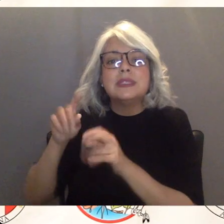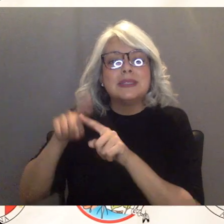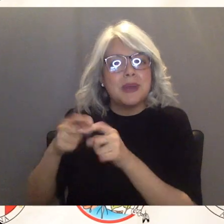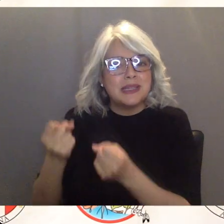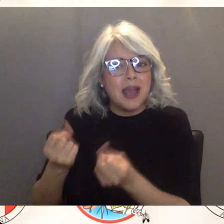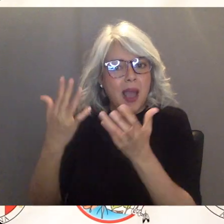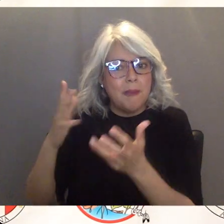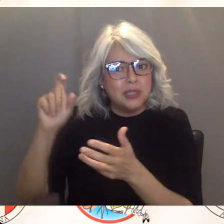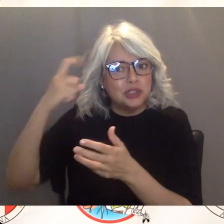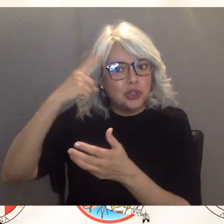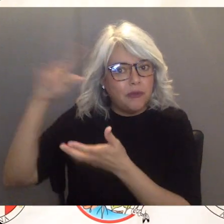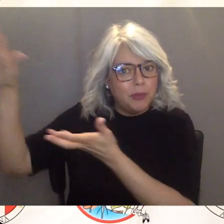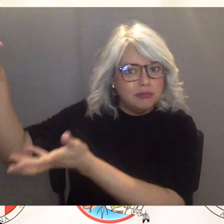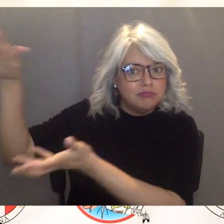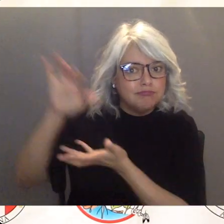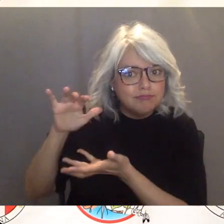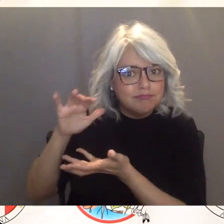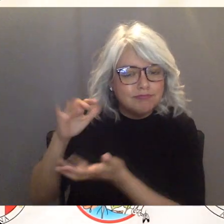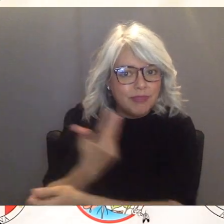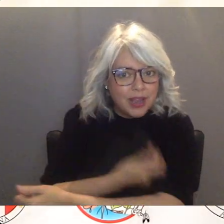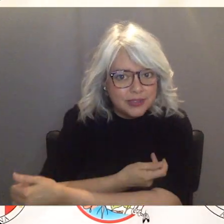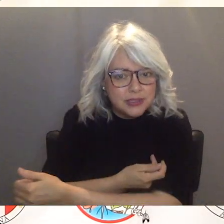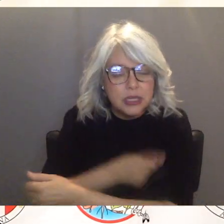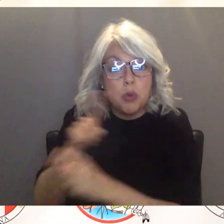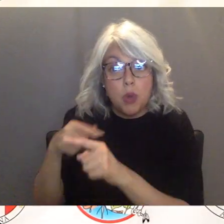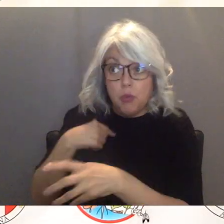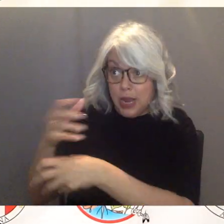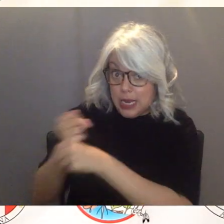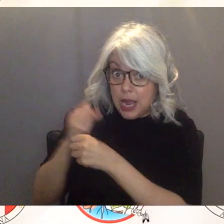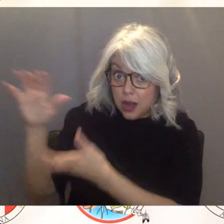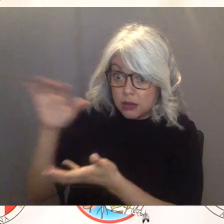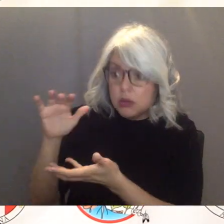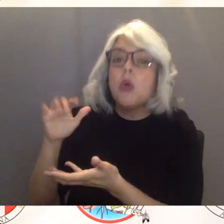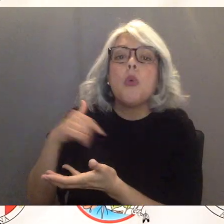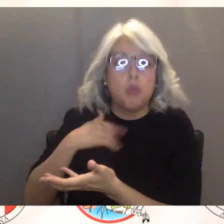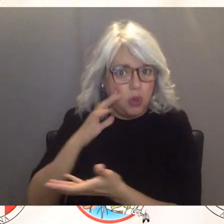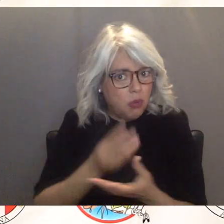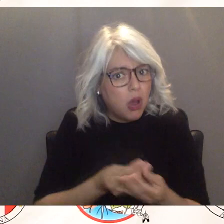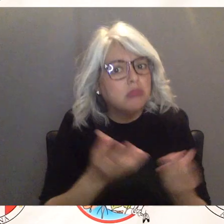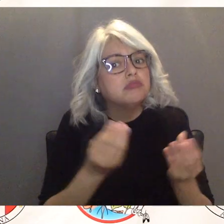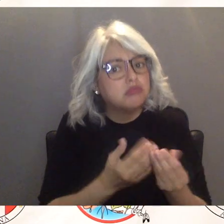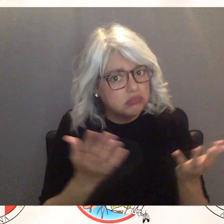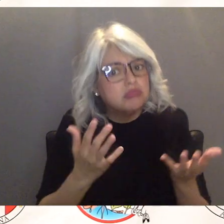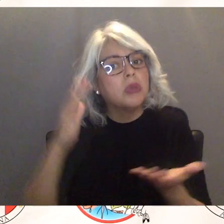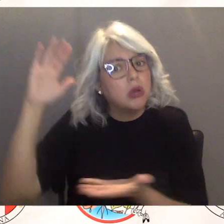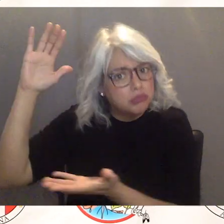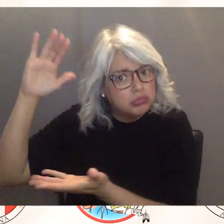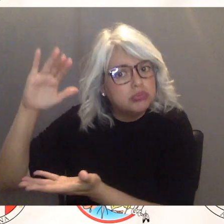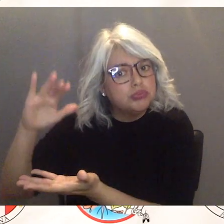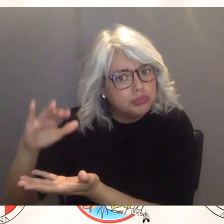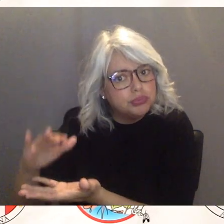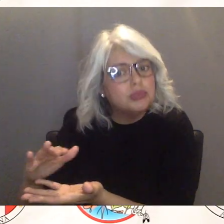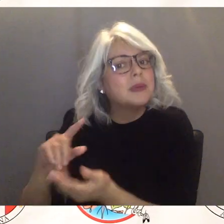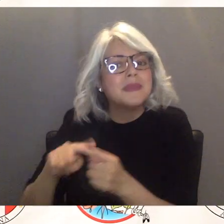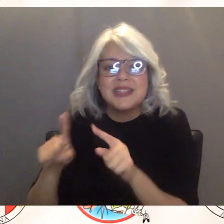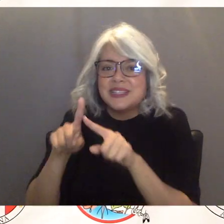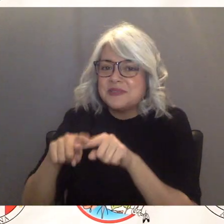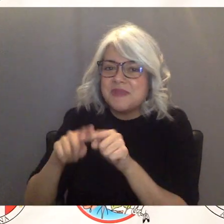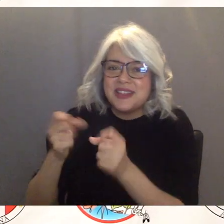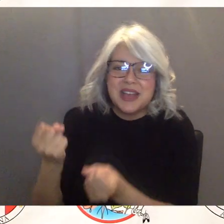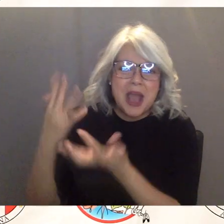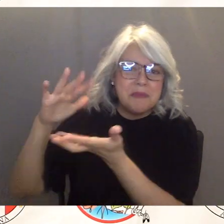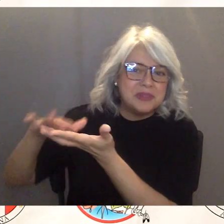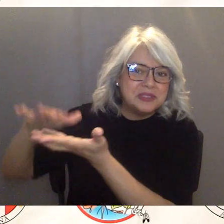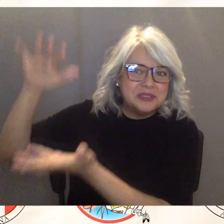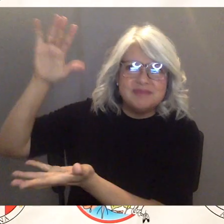so as soon as we receive it we're going to start to distribute it more but um we're all dependent upon um the